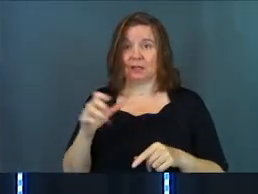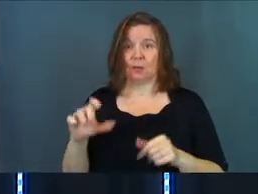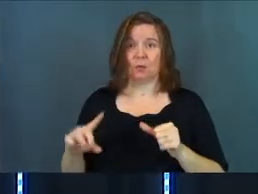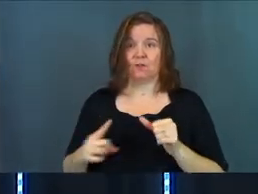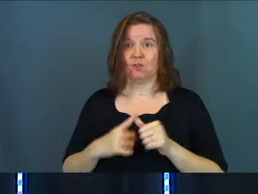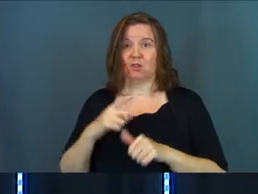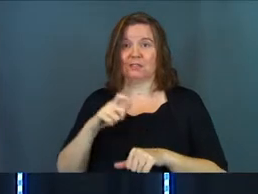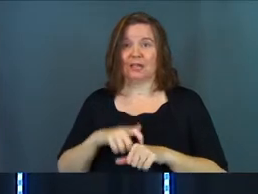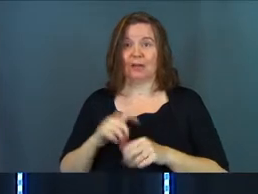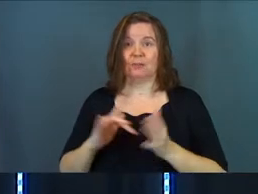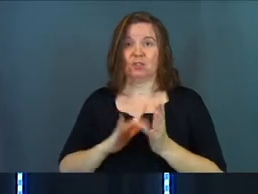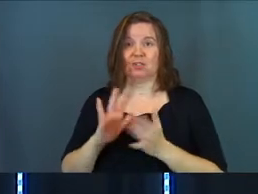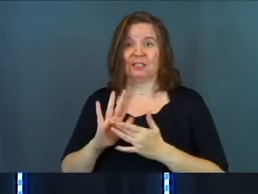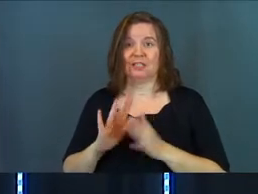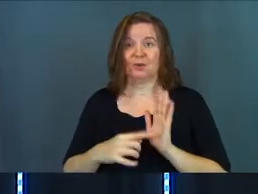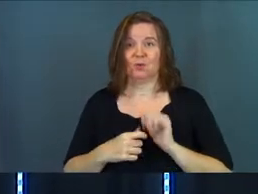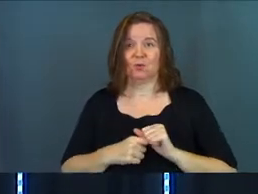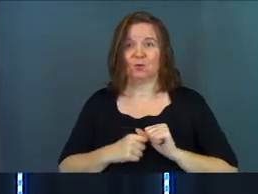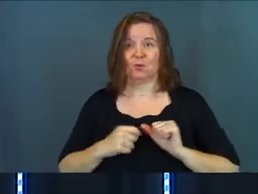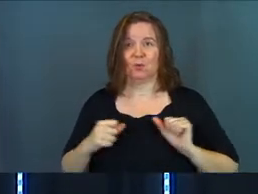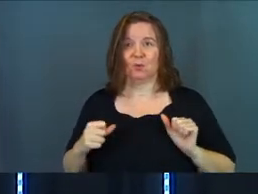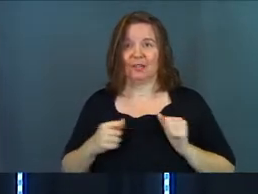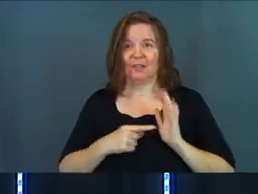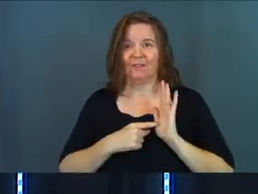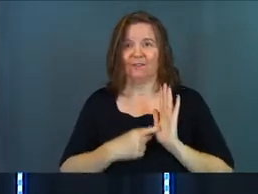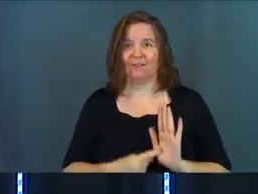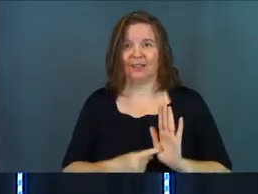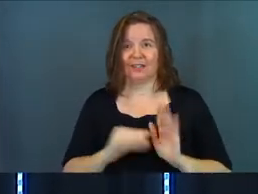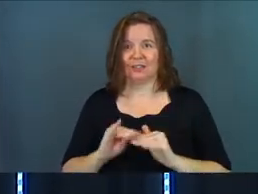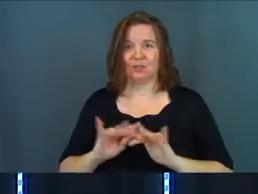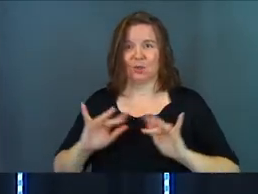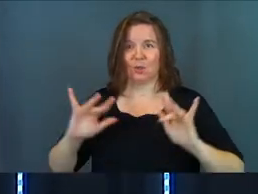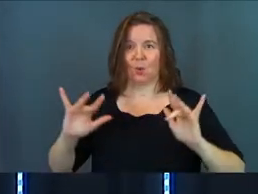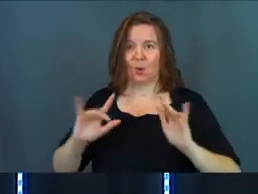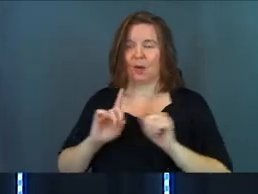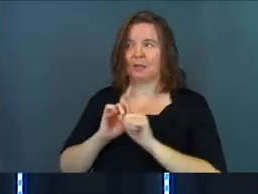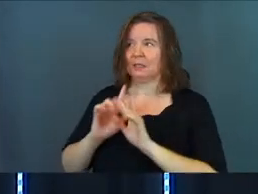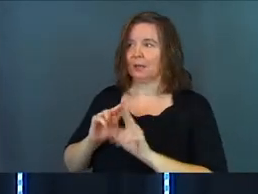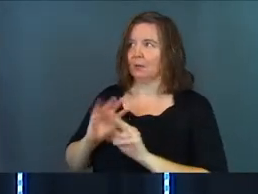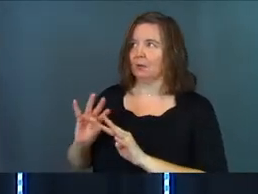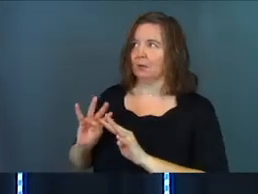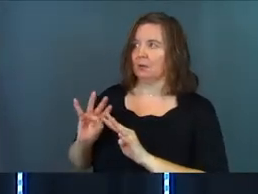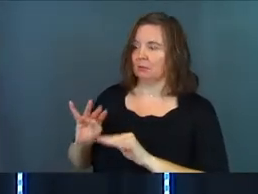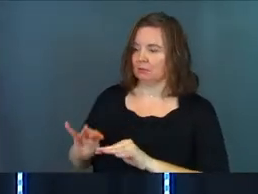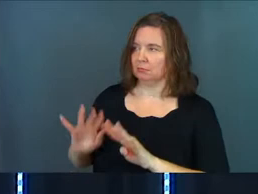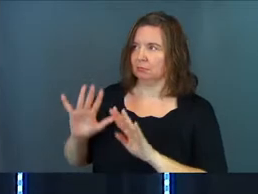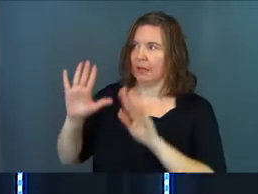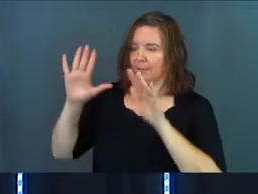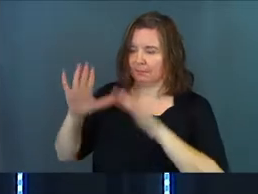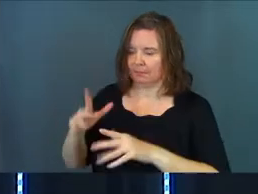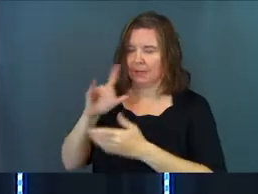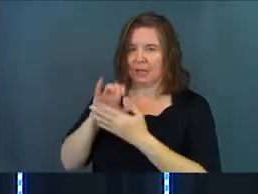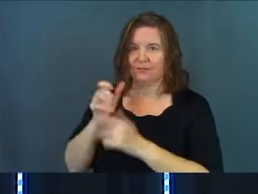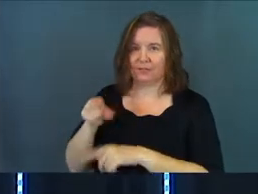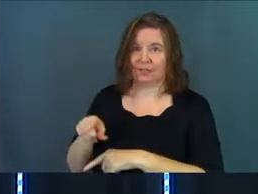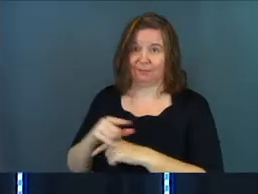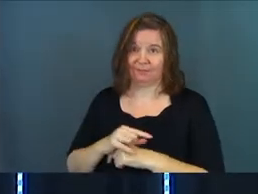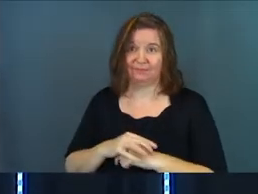was the first time. Jesus revealed his glory and his disciples believed in him. You bet they believed in him.